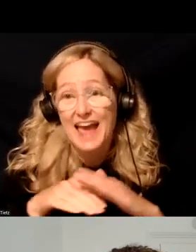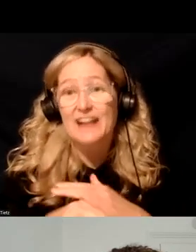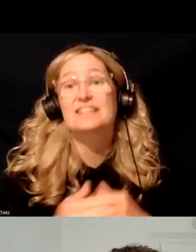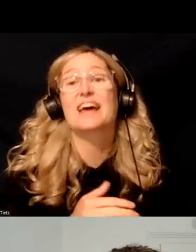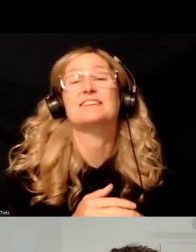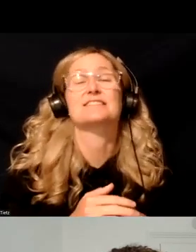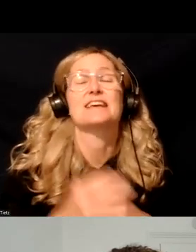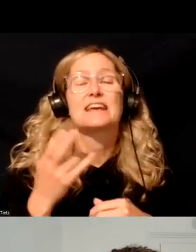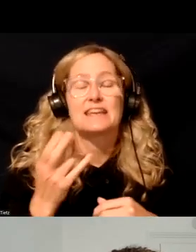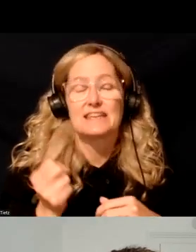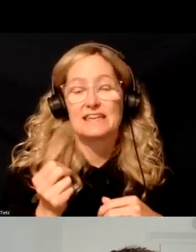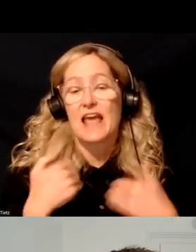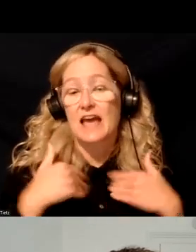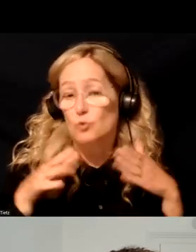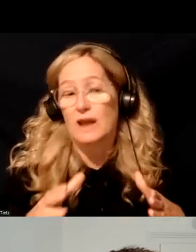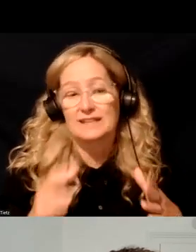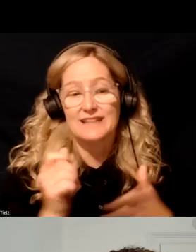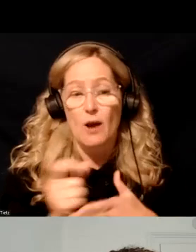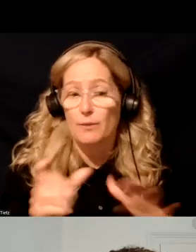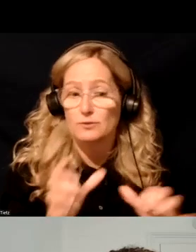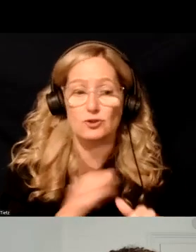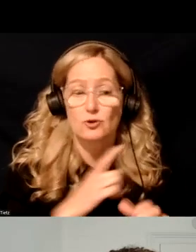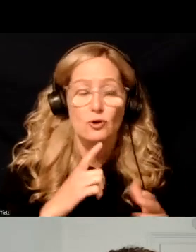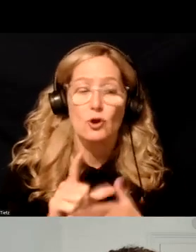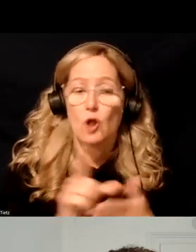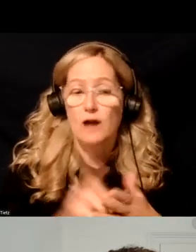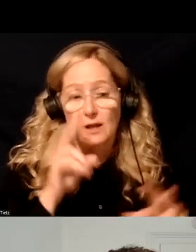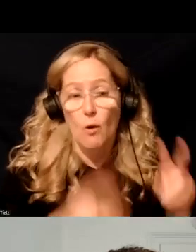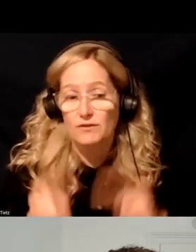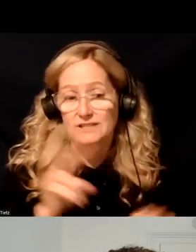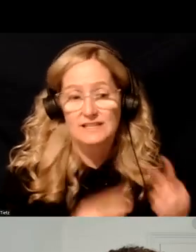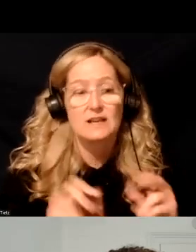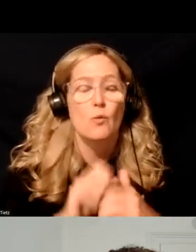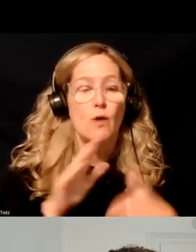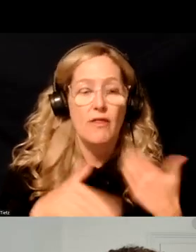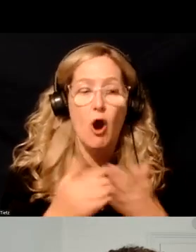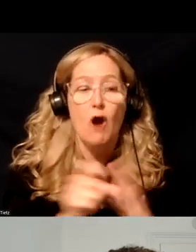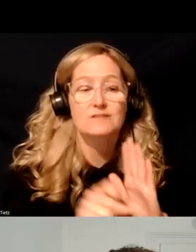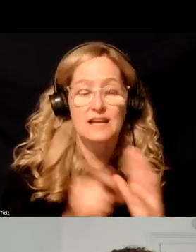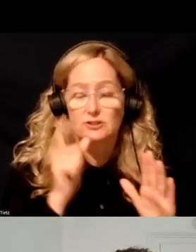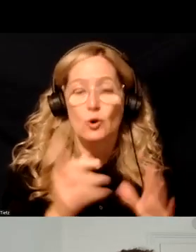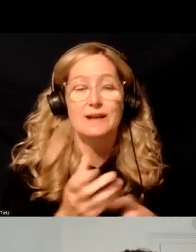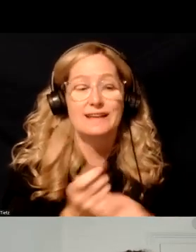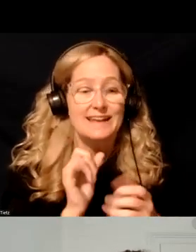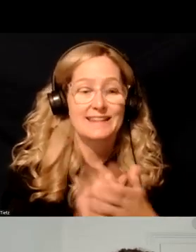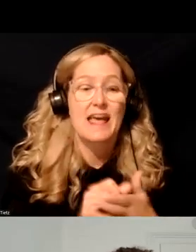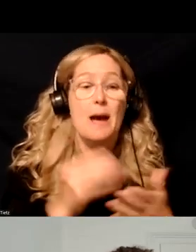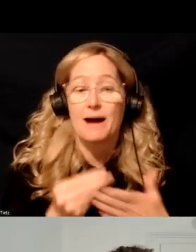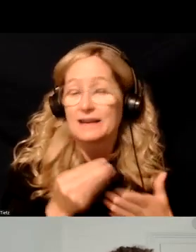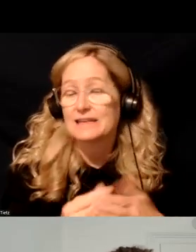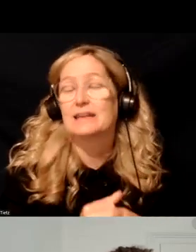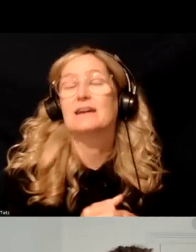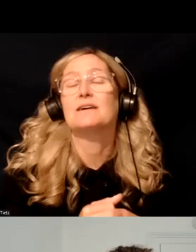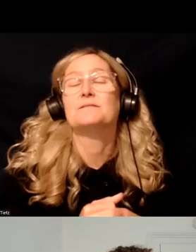me to help him to do legislation. That'll be oversight, you know, among all states who are getting, you know, that settlement money. And